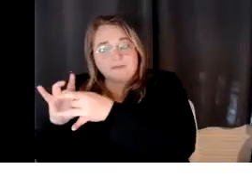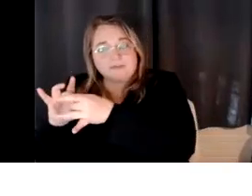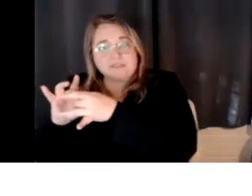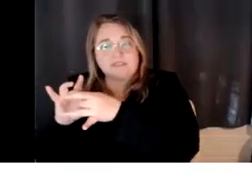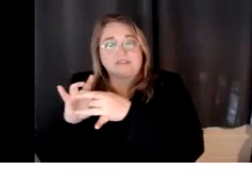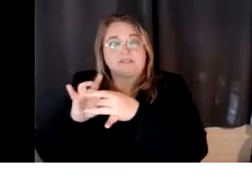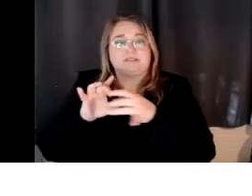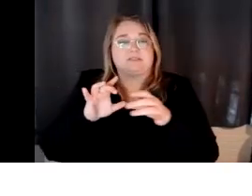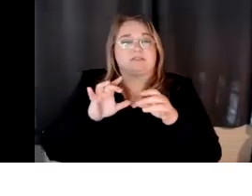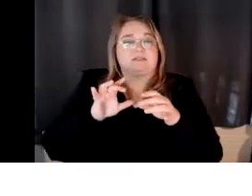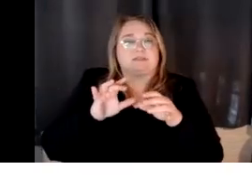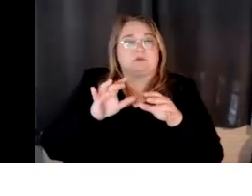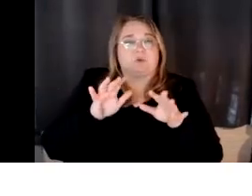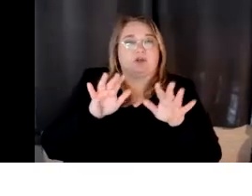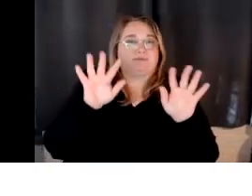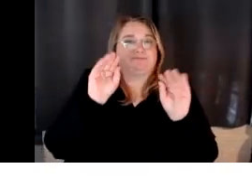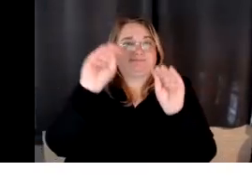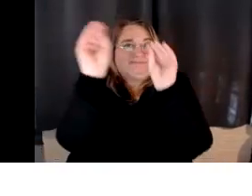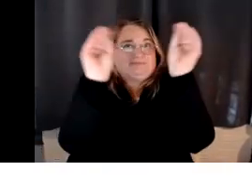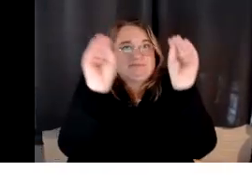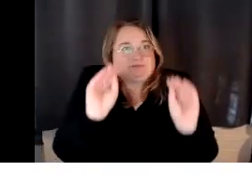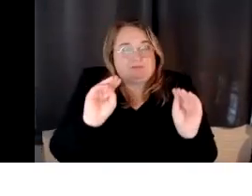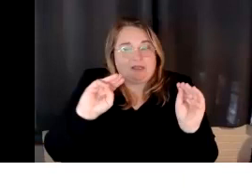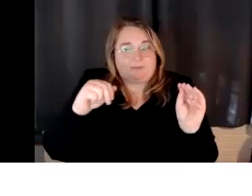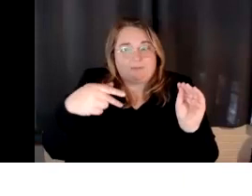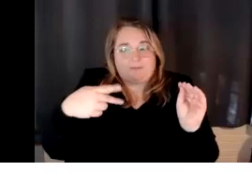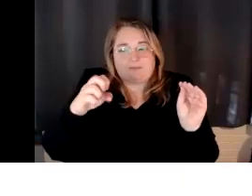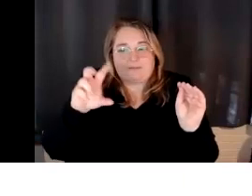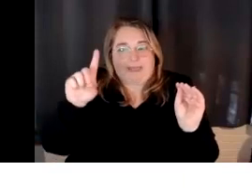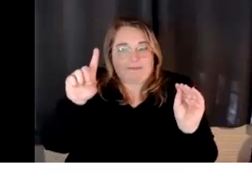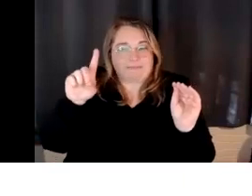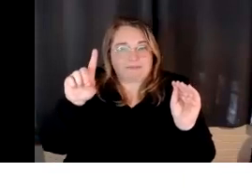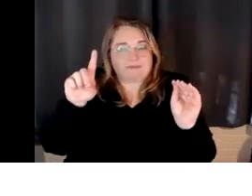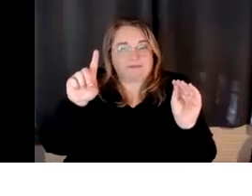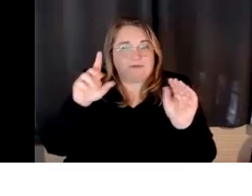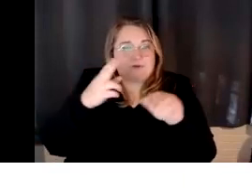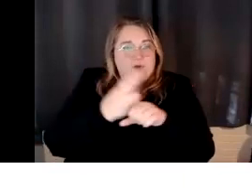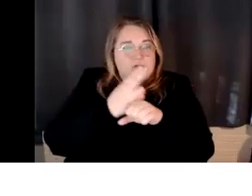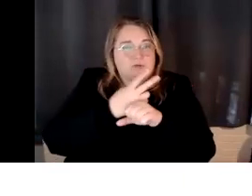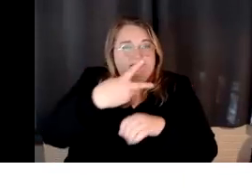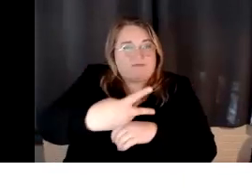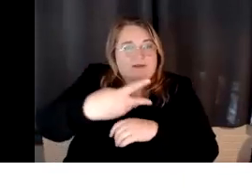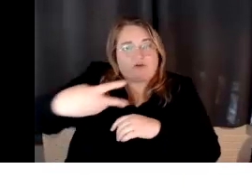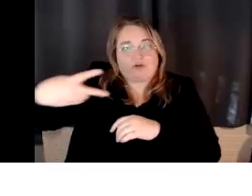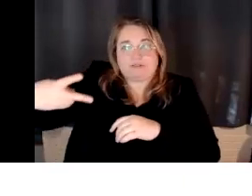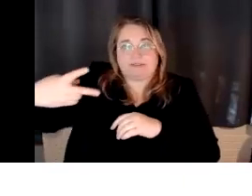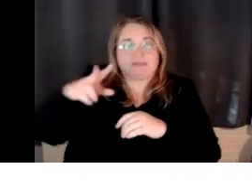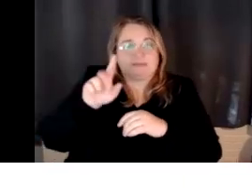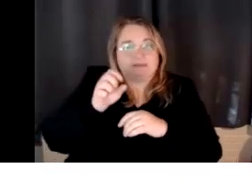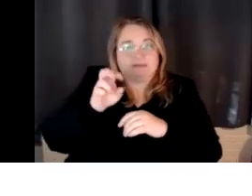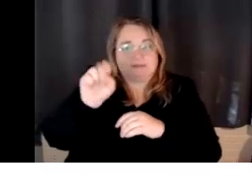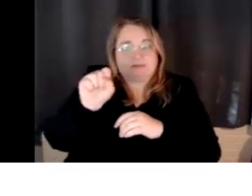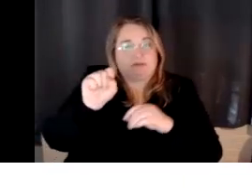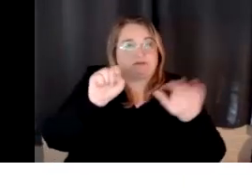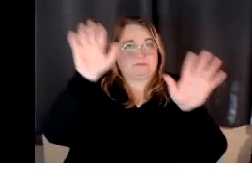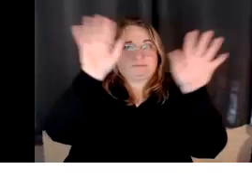mapped with these things called vectors. They were the relationship between words were mapped. I, uh,